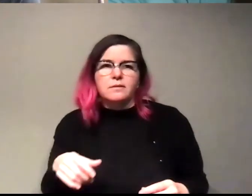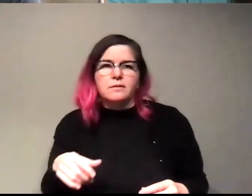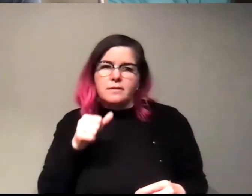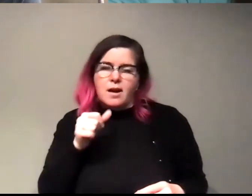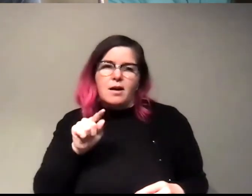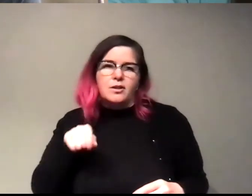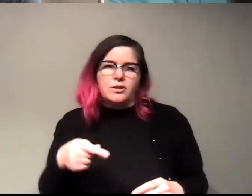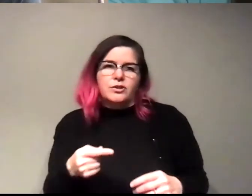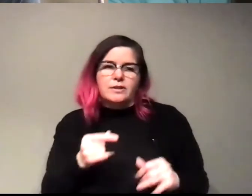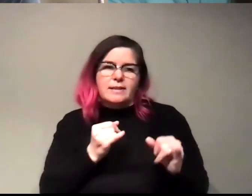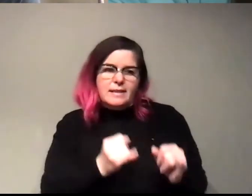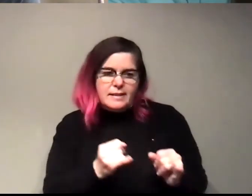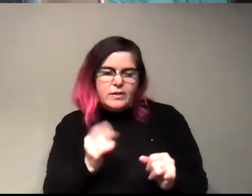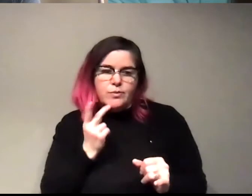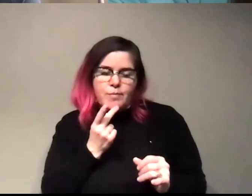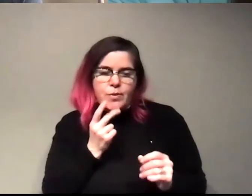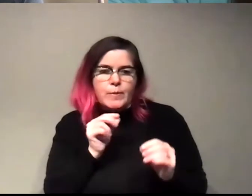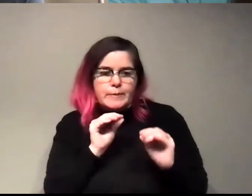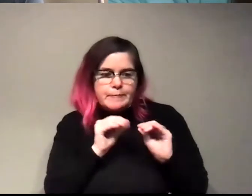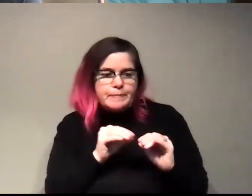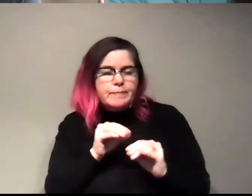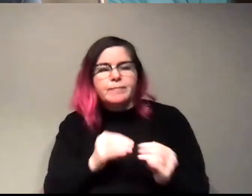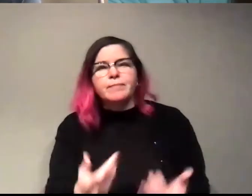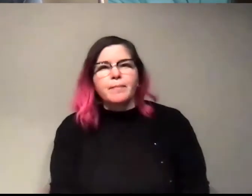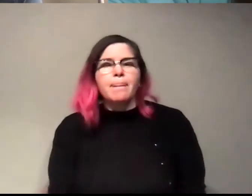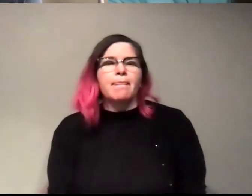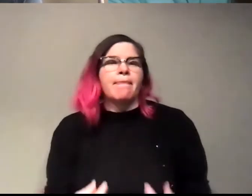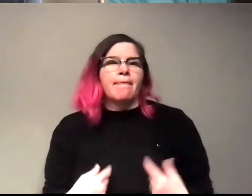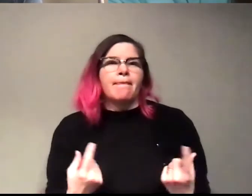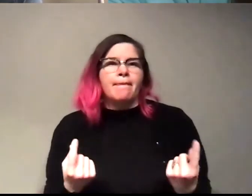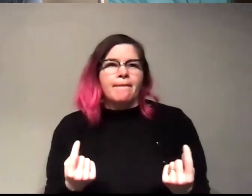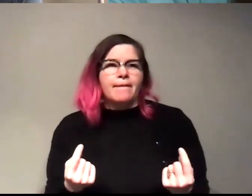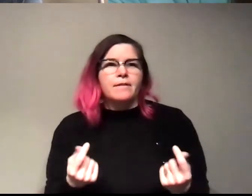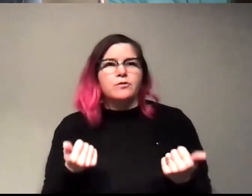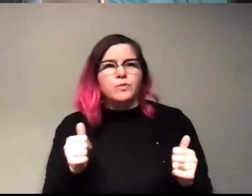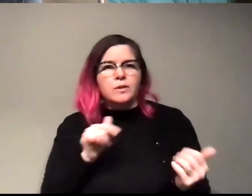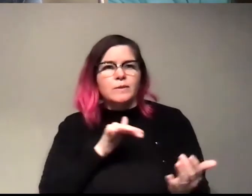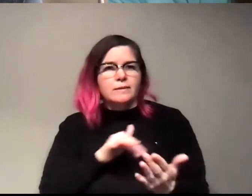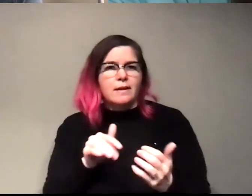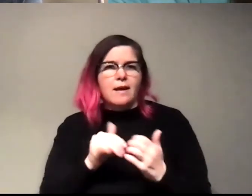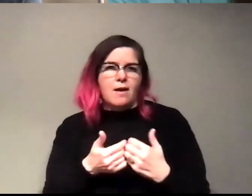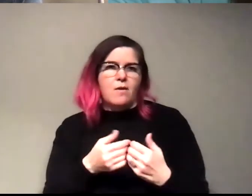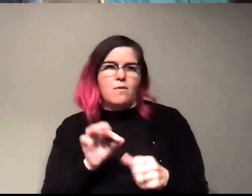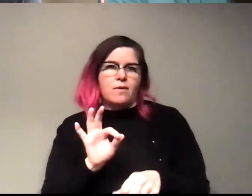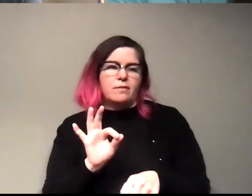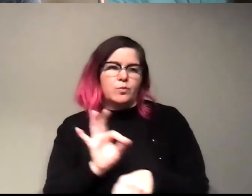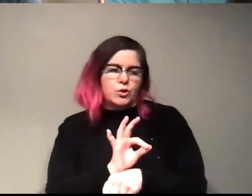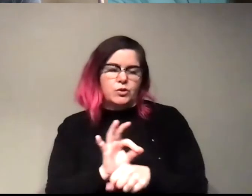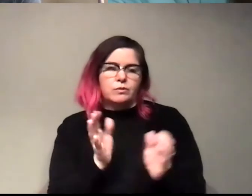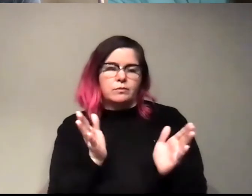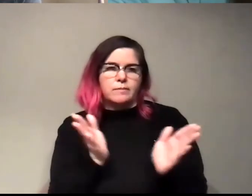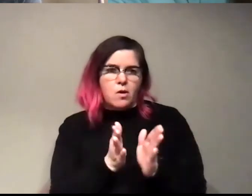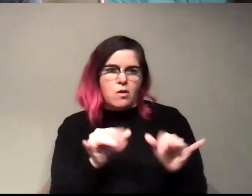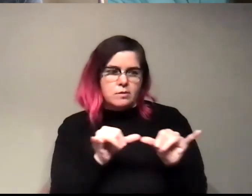individual proteins, because what we're really doing is just, you know, trying to study how these things work on a small scale right now.